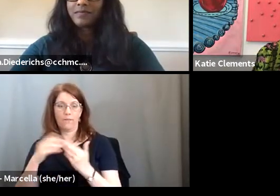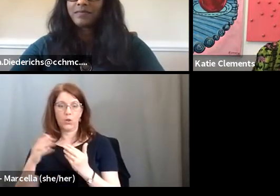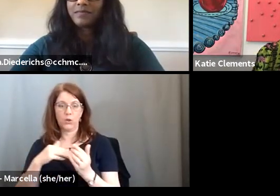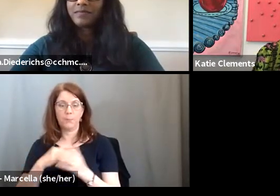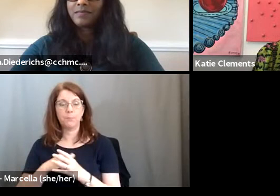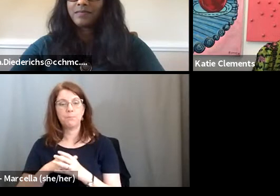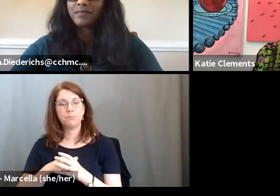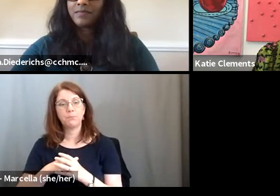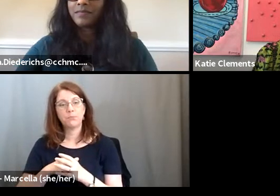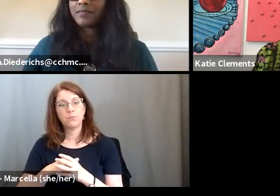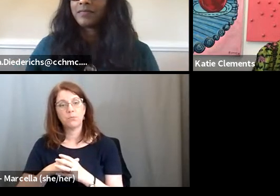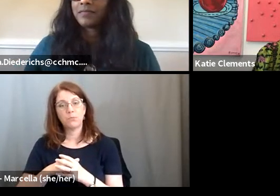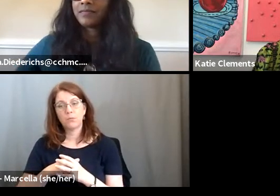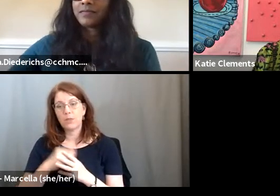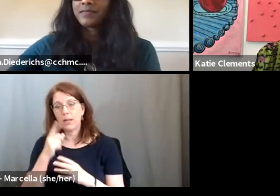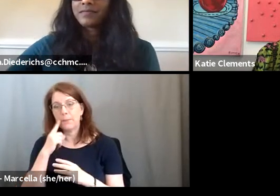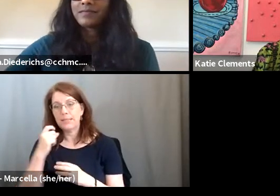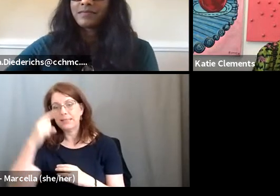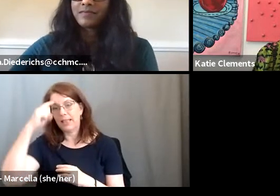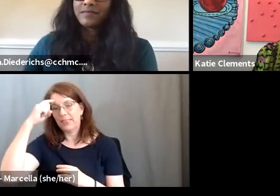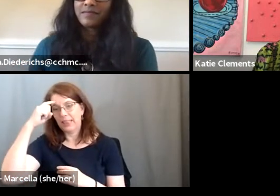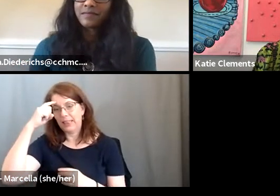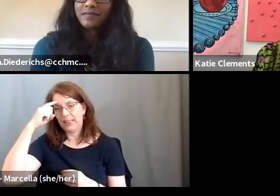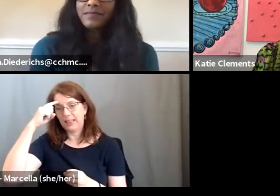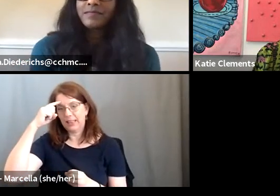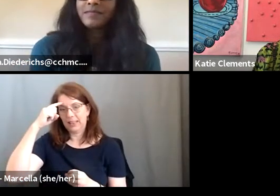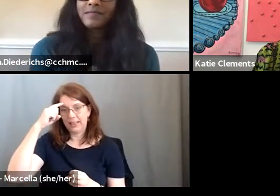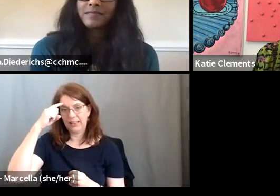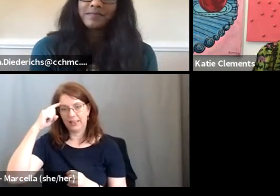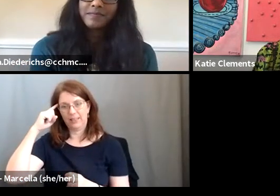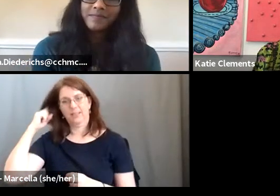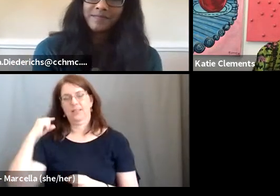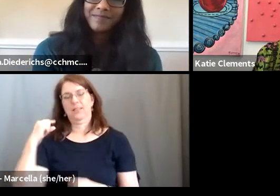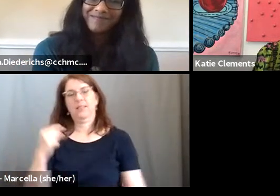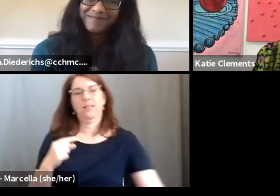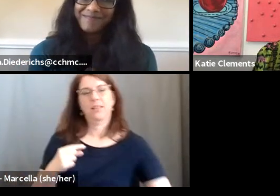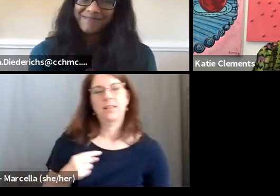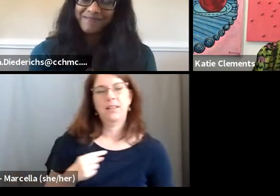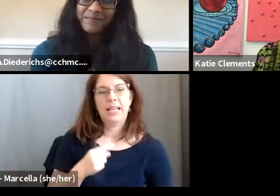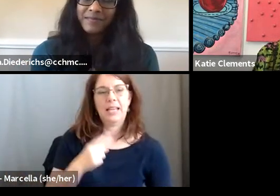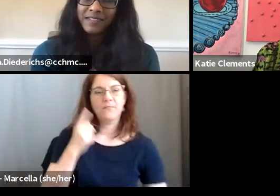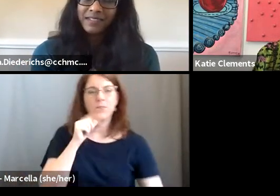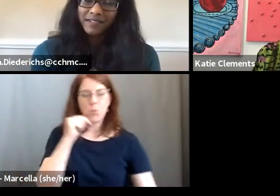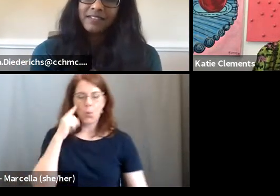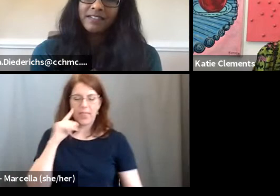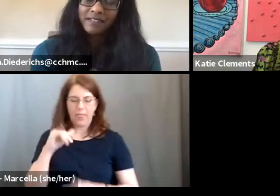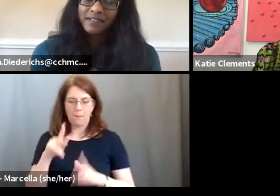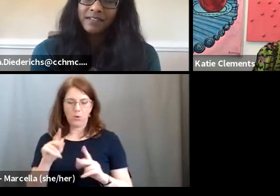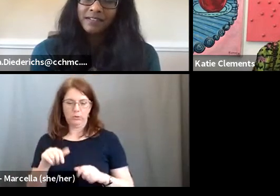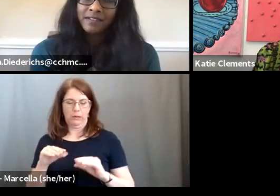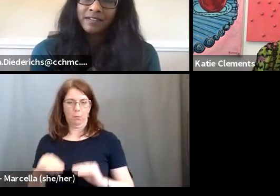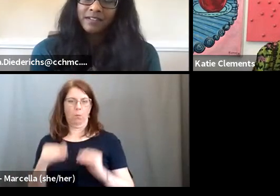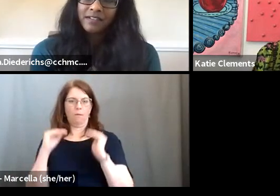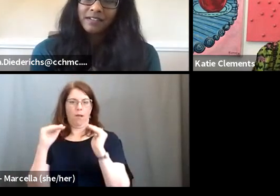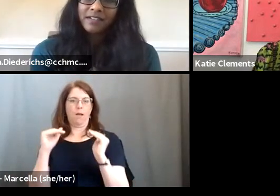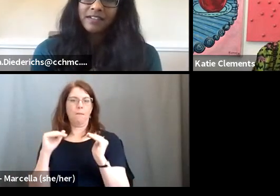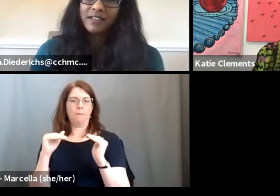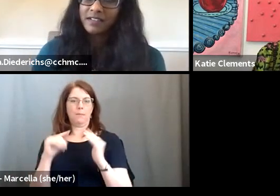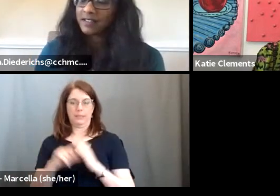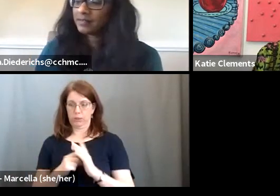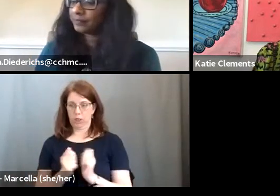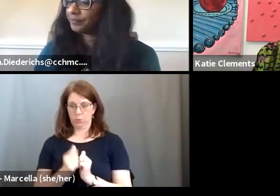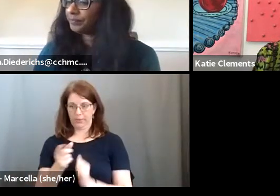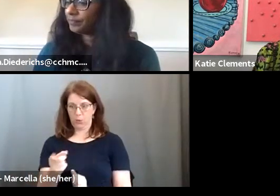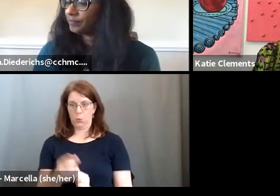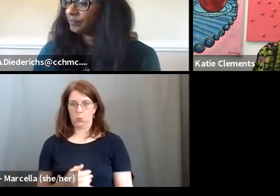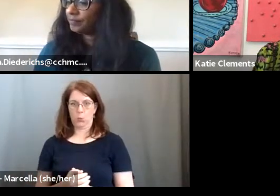because I think if you don't believe in yourself and you don't believe you deserve to move up, you know, I mean, it starts with you,